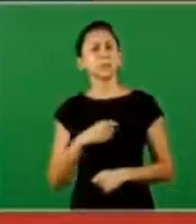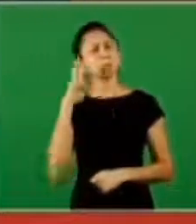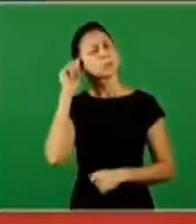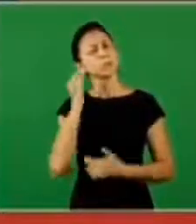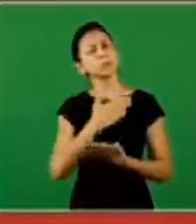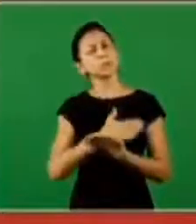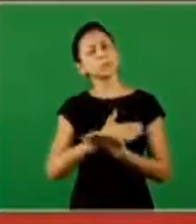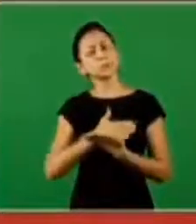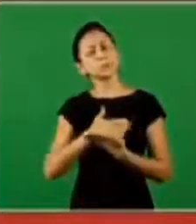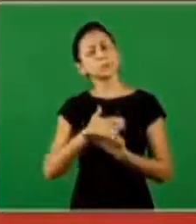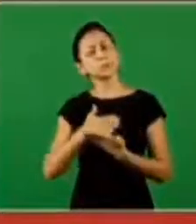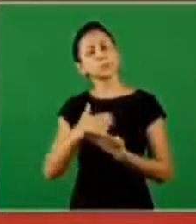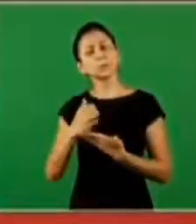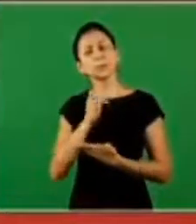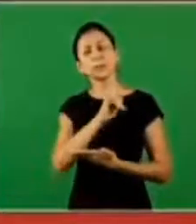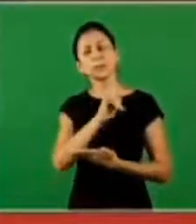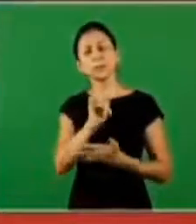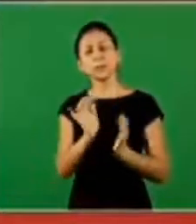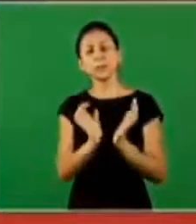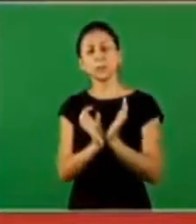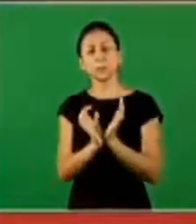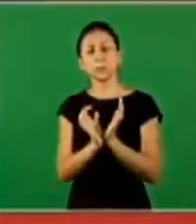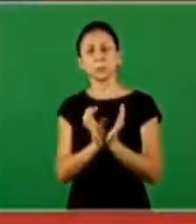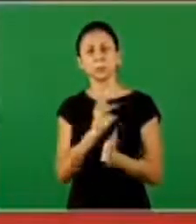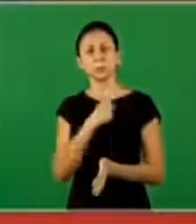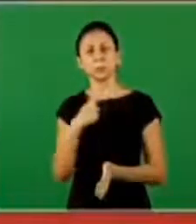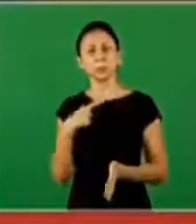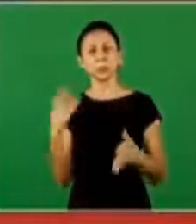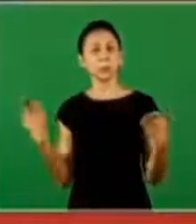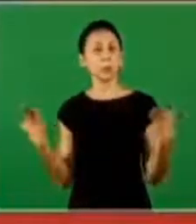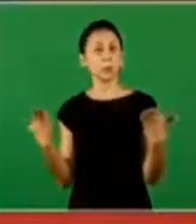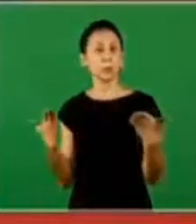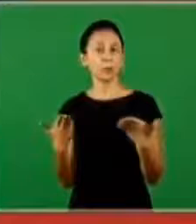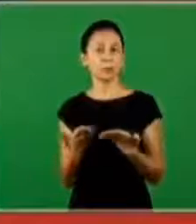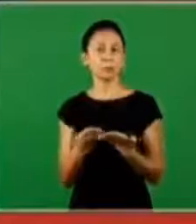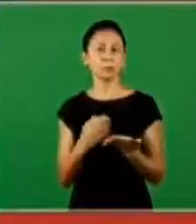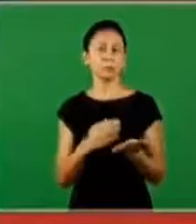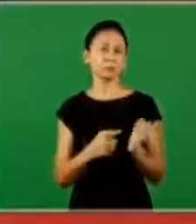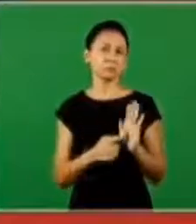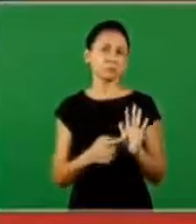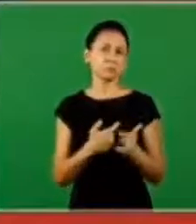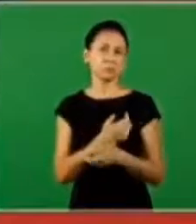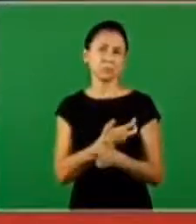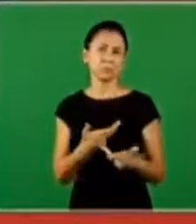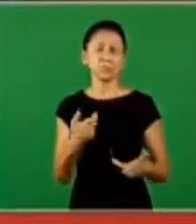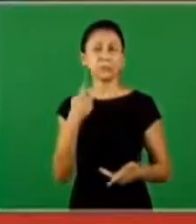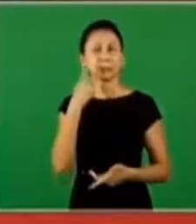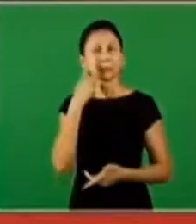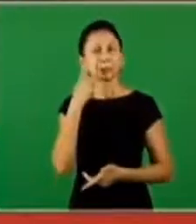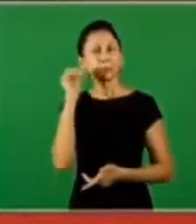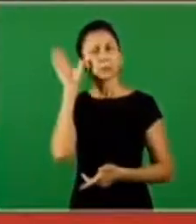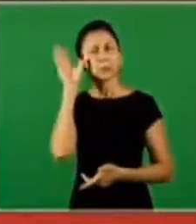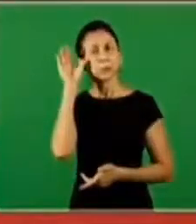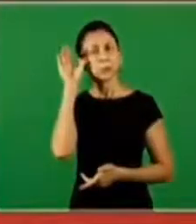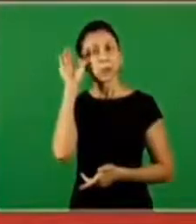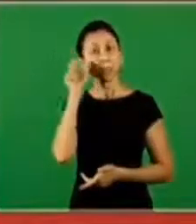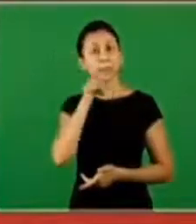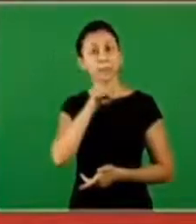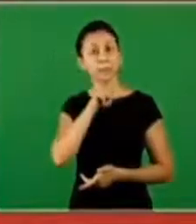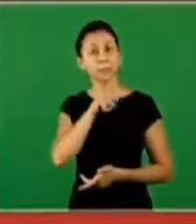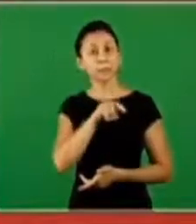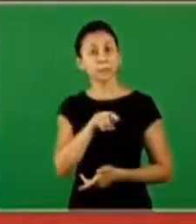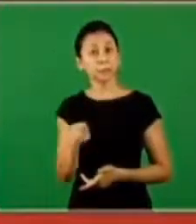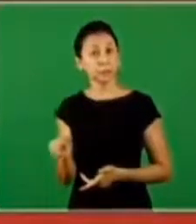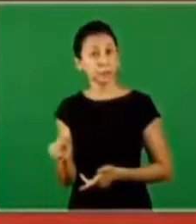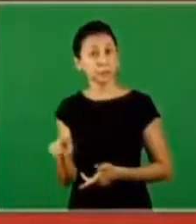and what the Lord began to speak to us about the doctrine was the following the Lord began to show to us very interesting